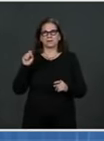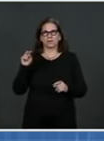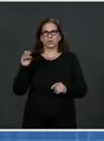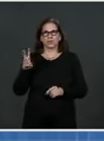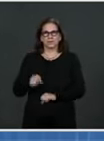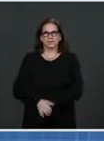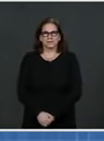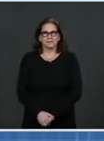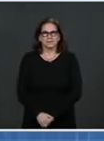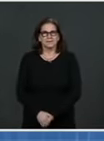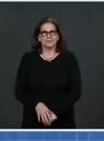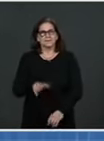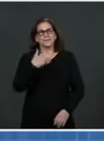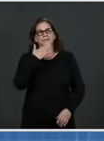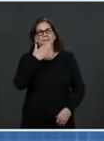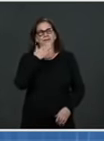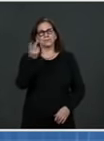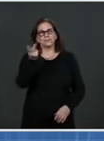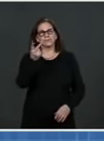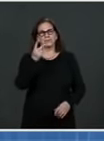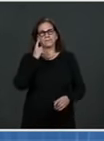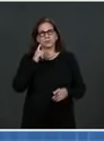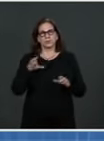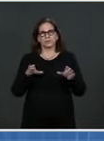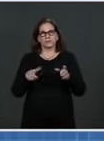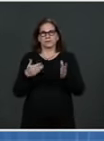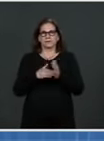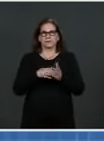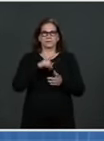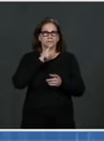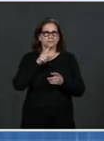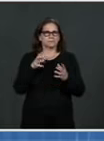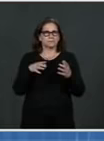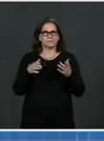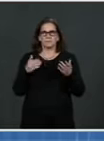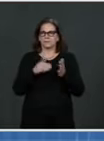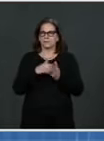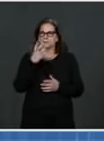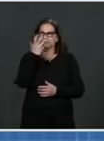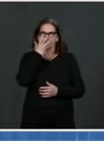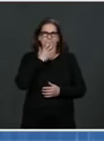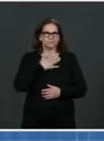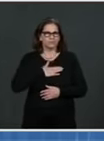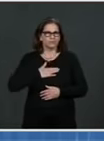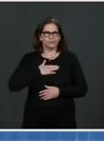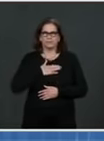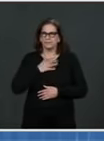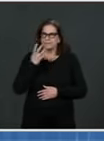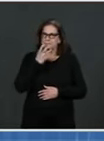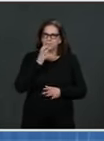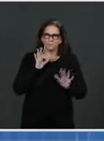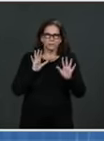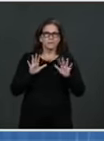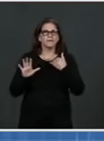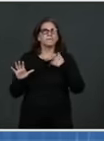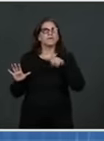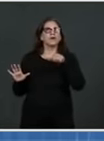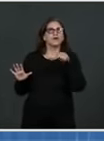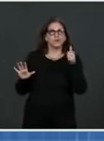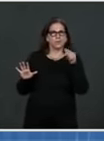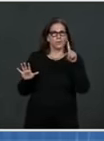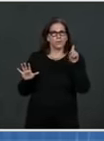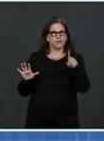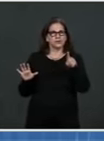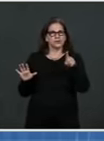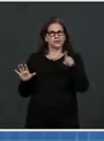Thank you guys for doing this again, as always. I have one other question, but given what the director just said, I guess I want to follow up a little bit